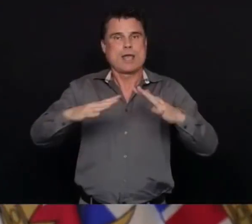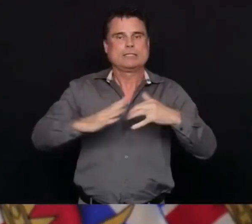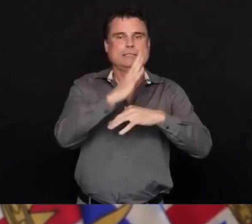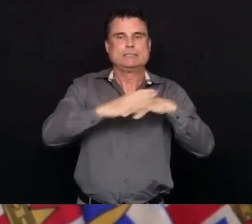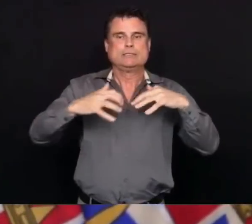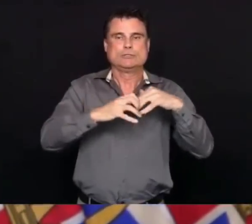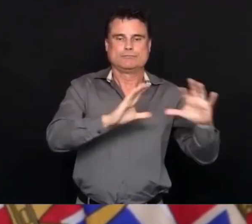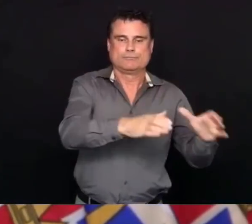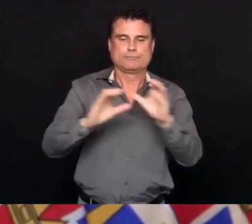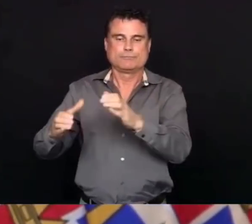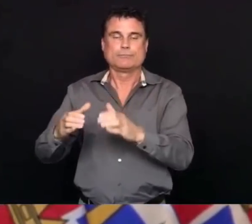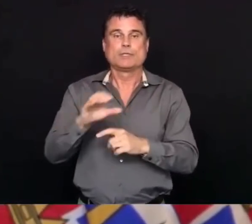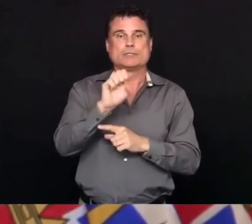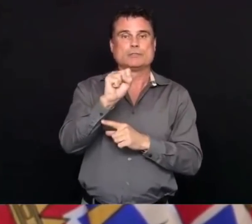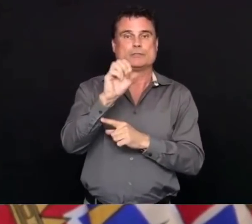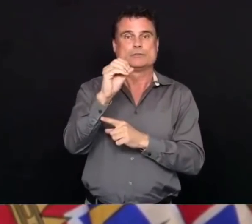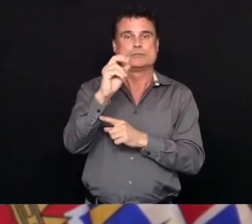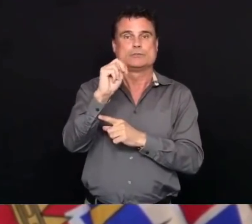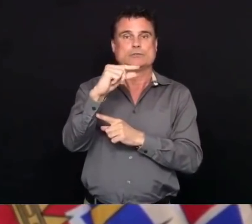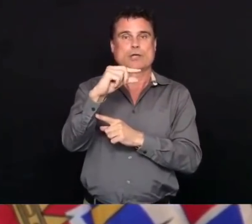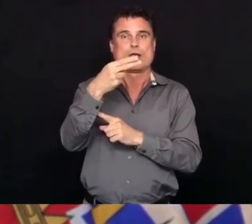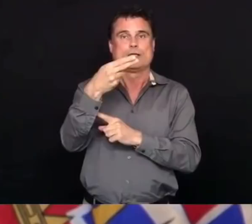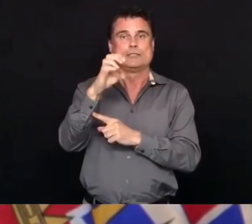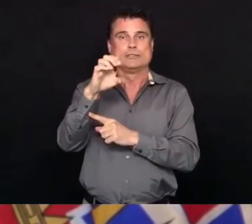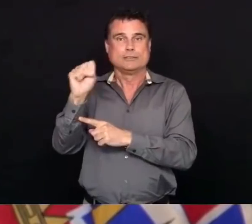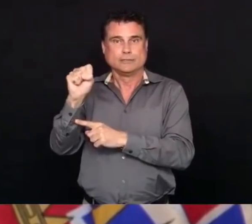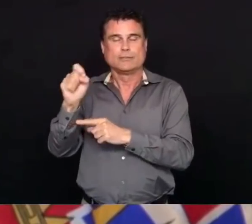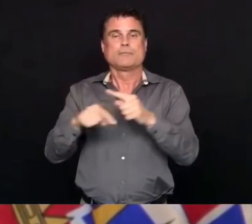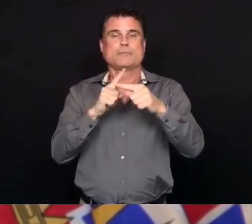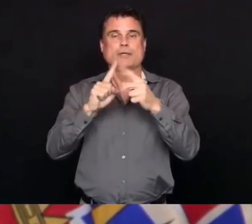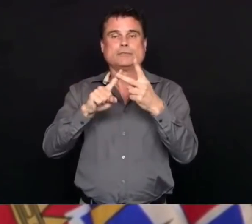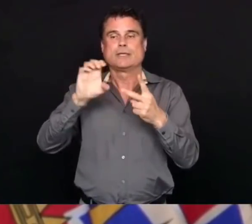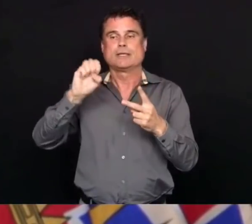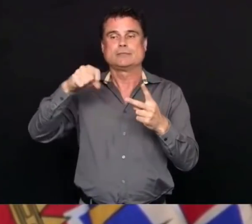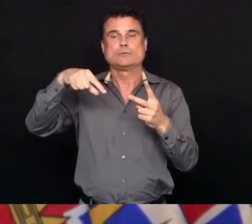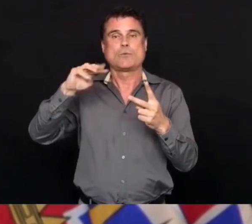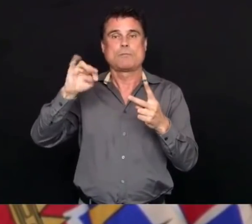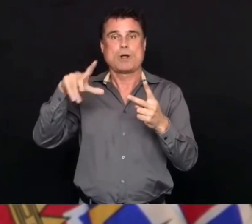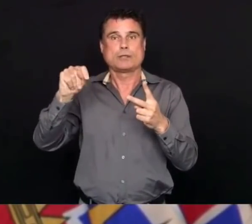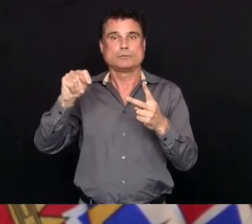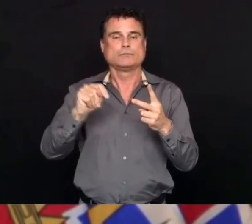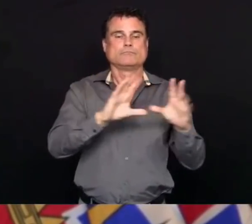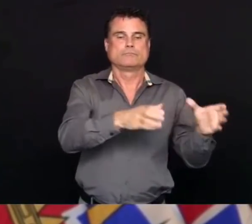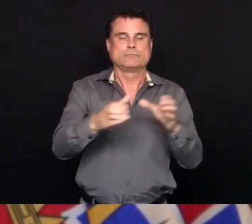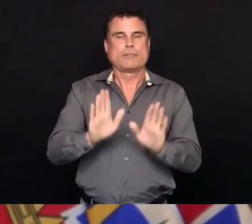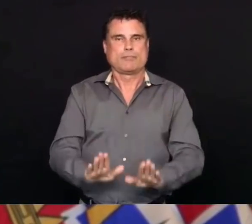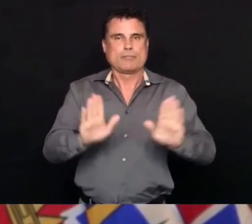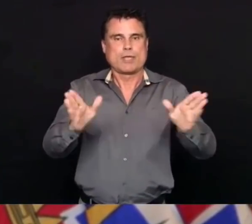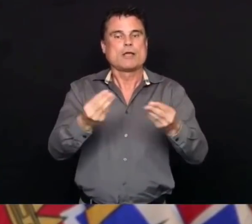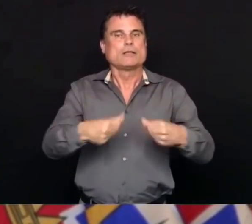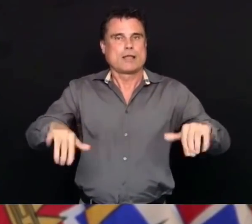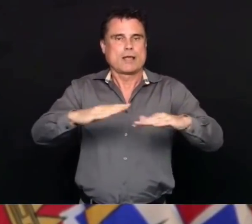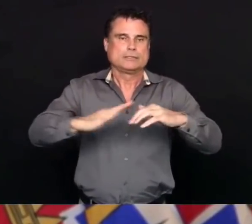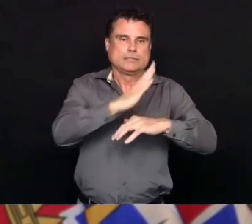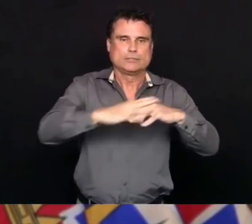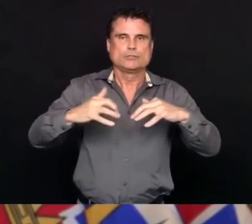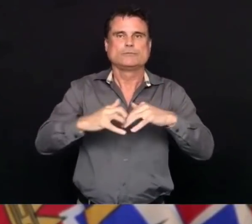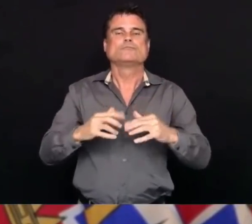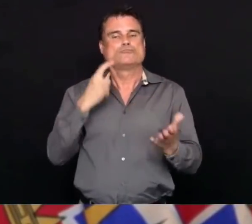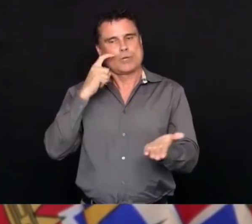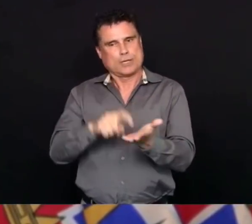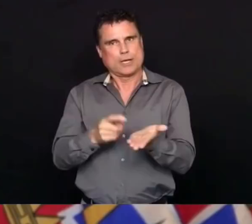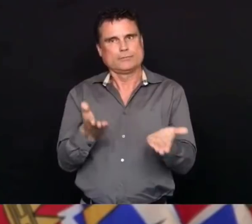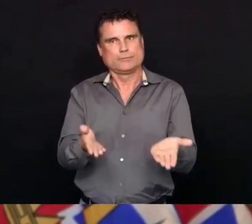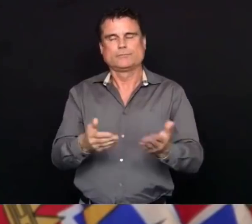Thank you. Good afternoon. For today's BC COVID-19 update I will report that we have